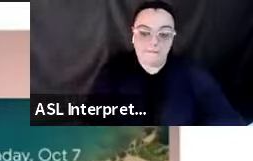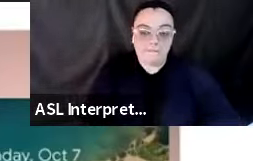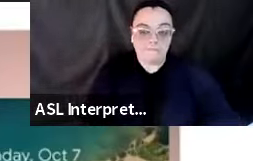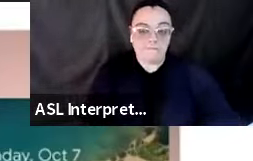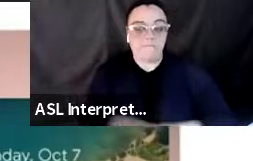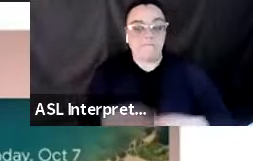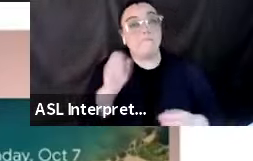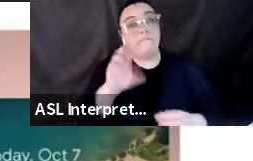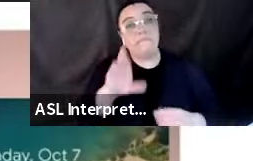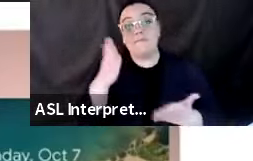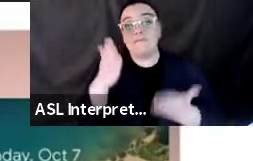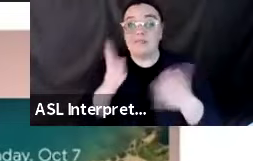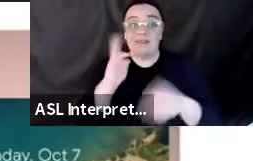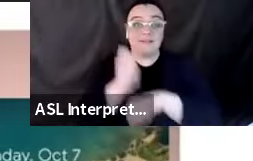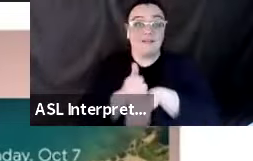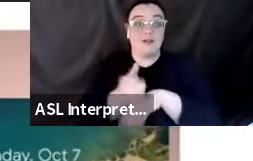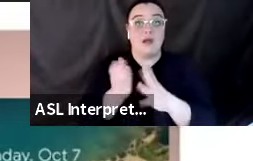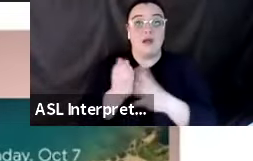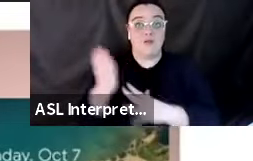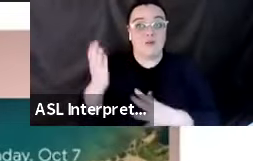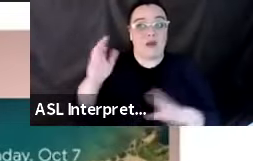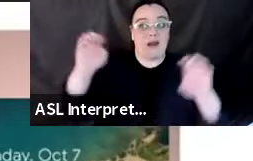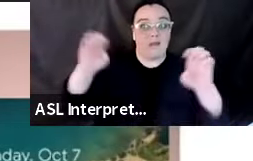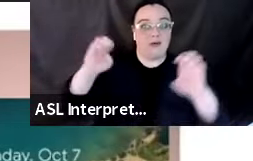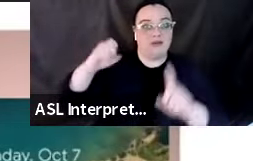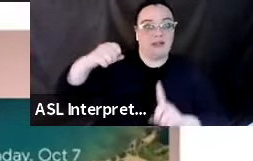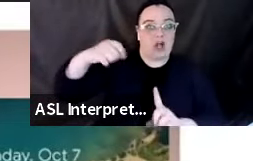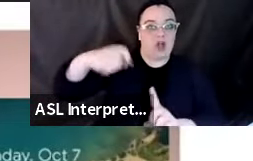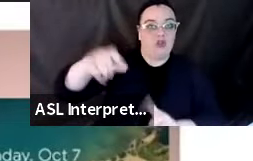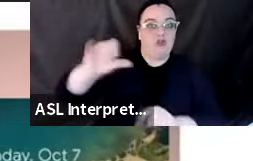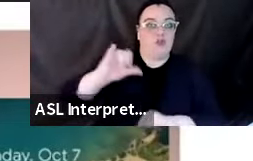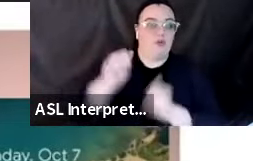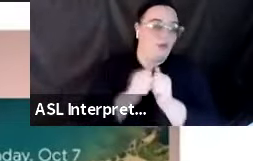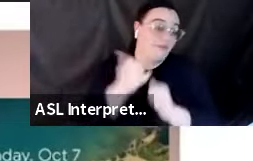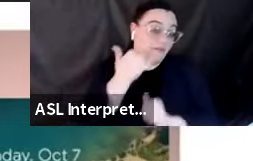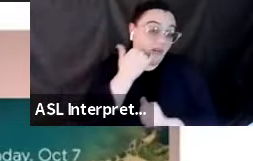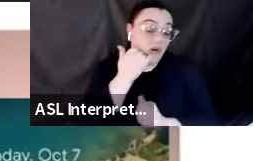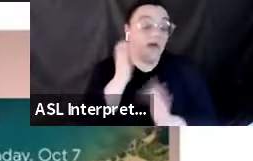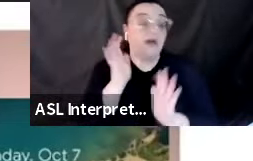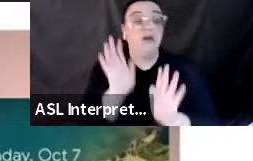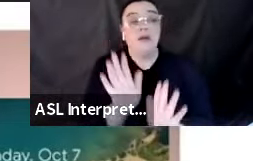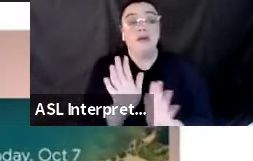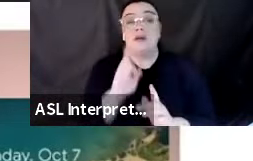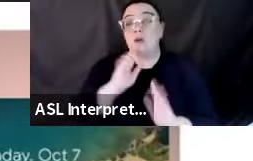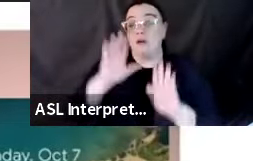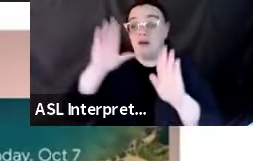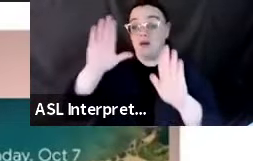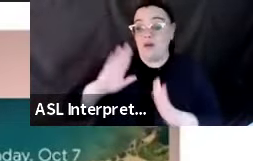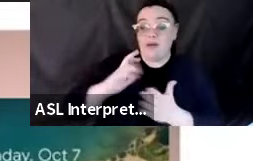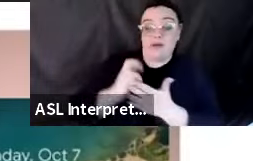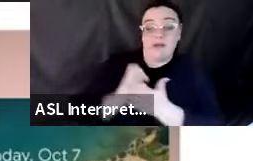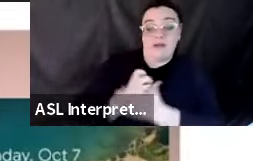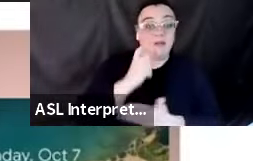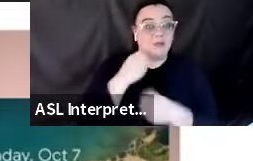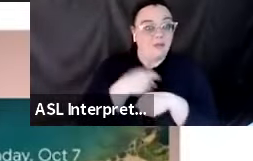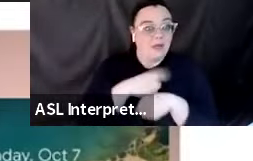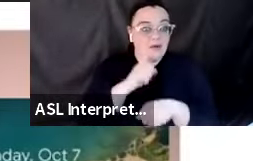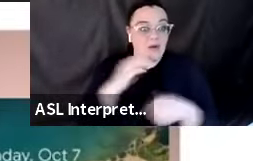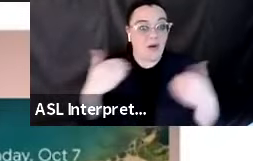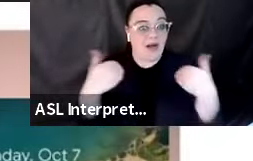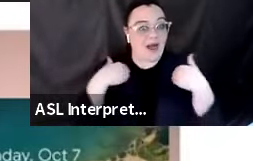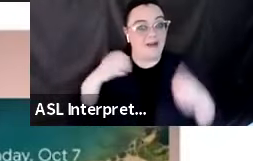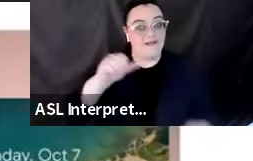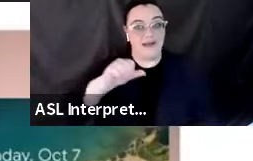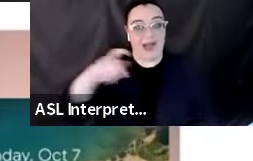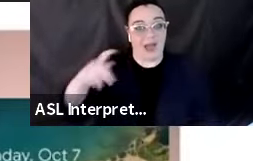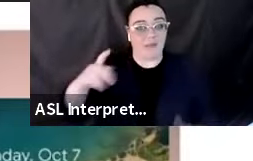wireless emergency alert. So, in fact, it's a great time to make sure you have MyShake right now to